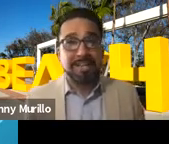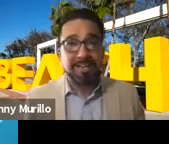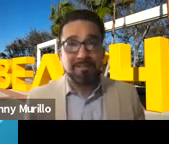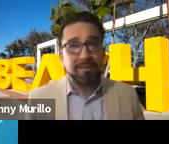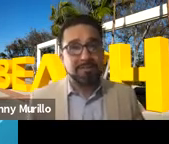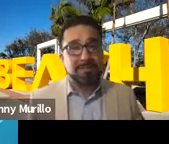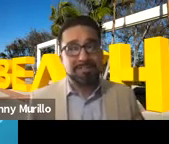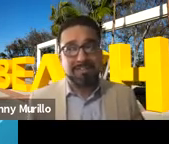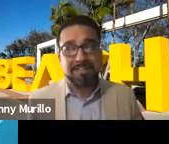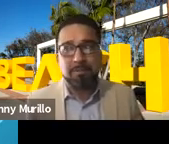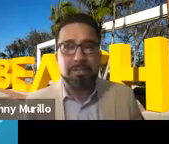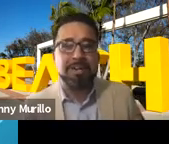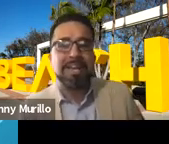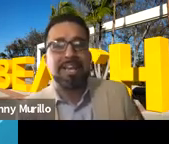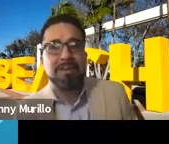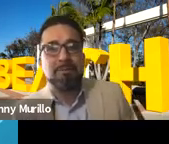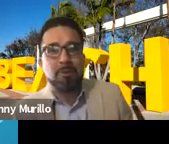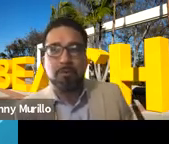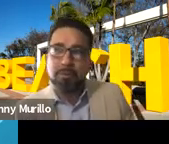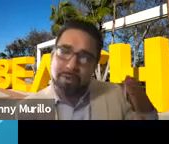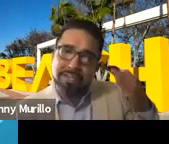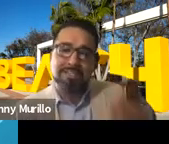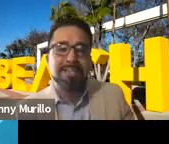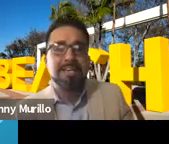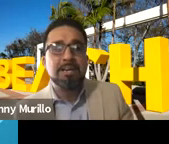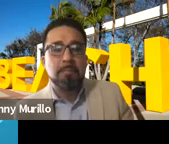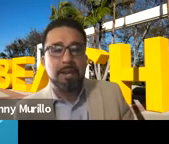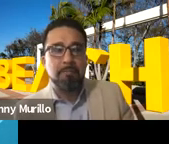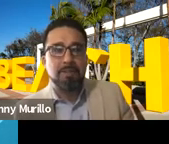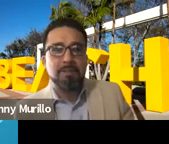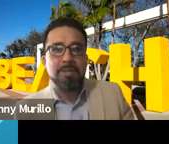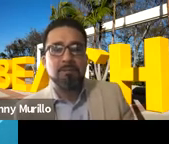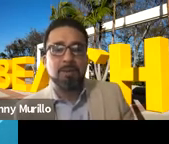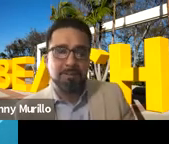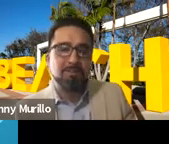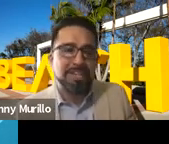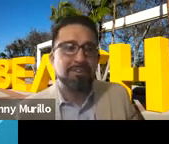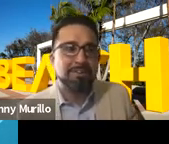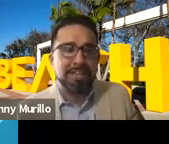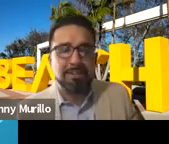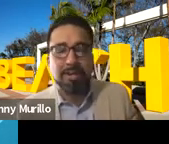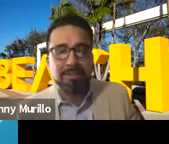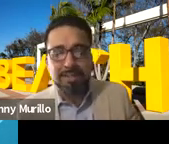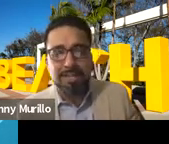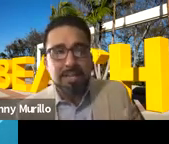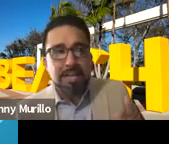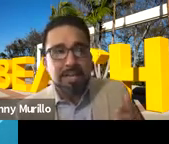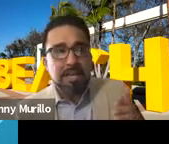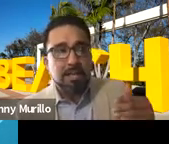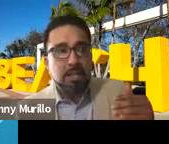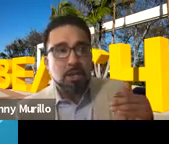which was not something that we do in LA, right? We're always with bald heads when it comes to Chicanos. know, anyways,